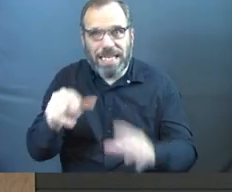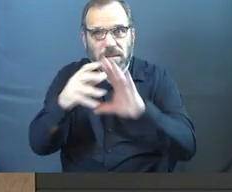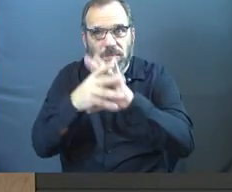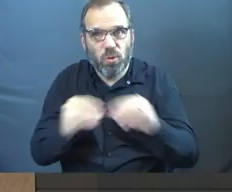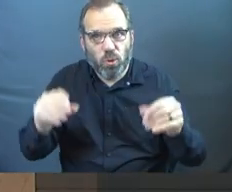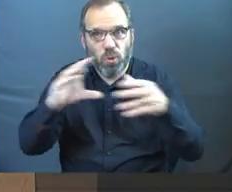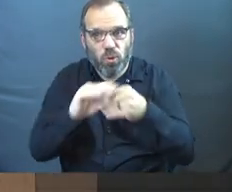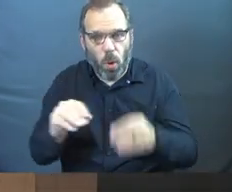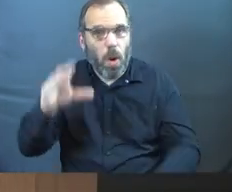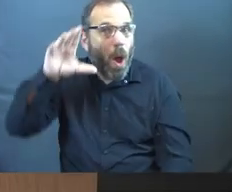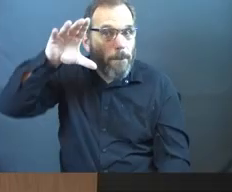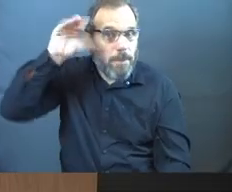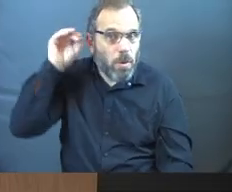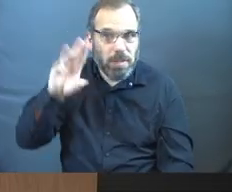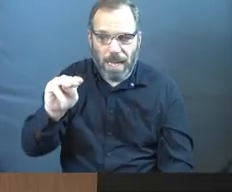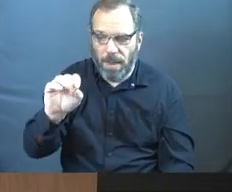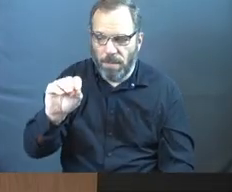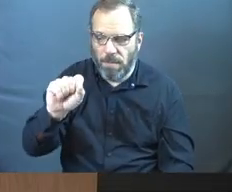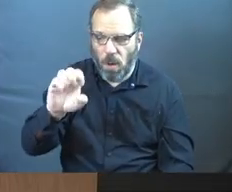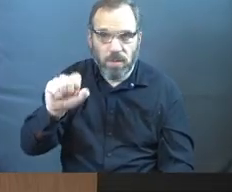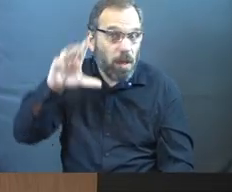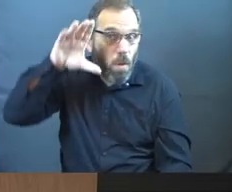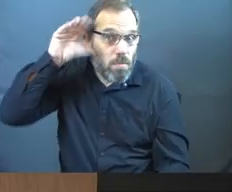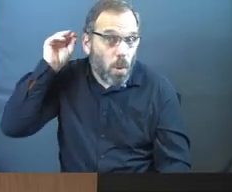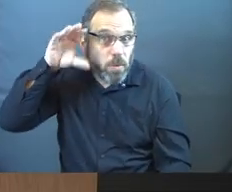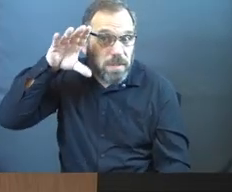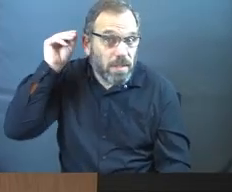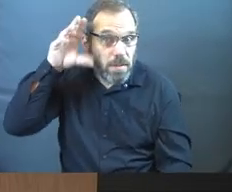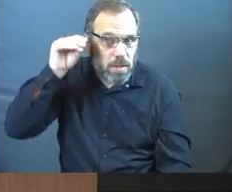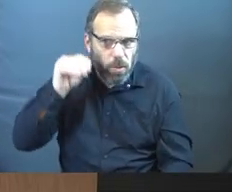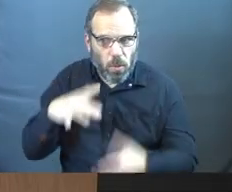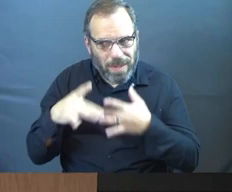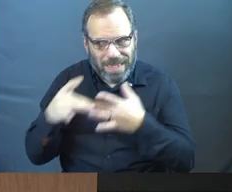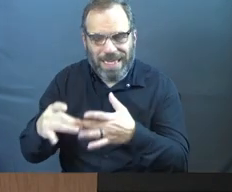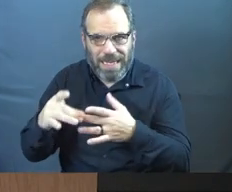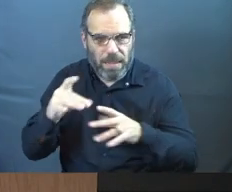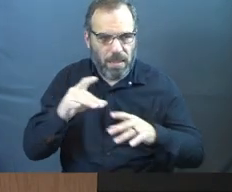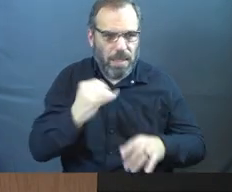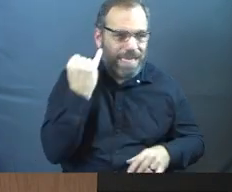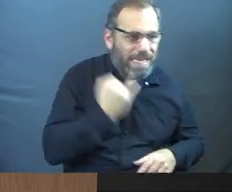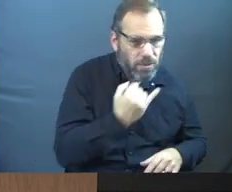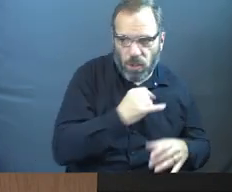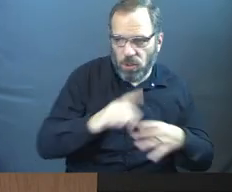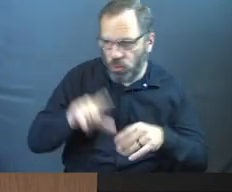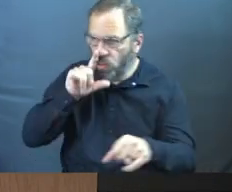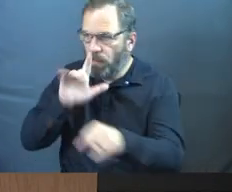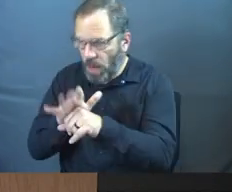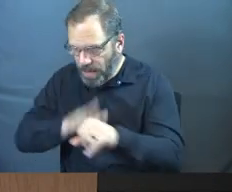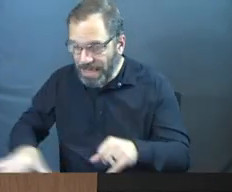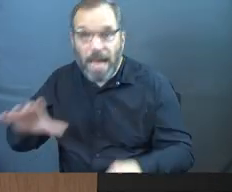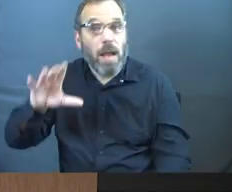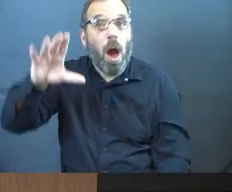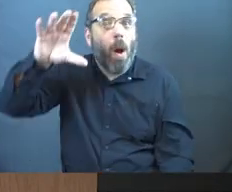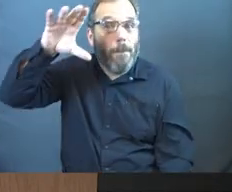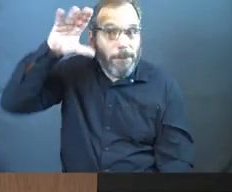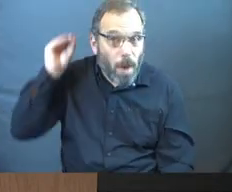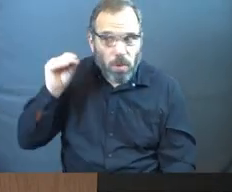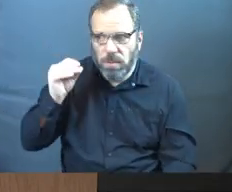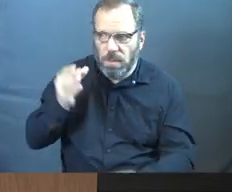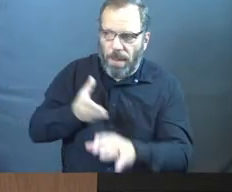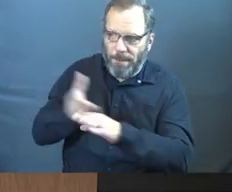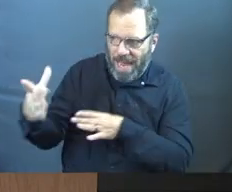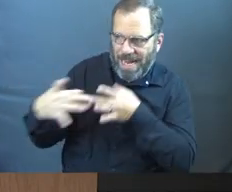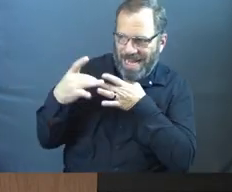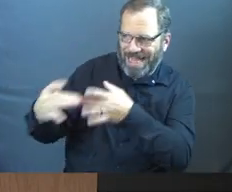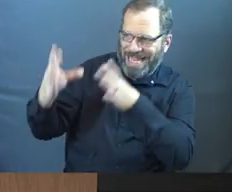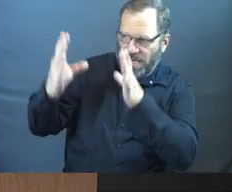about Moses, who is the head of the Jewish people, leading them to the promised land. And Moses is the main